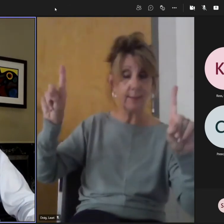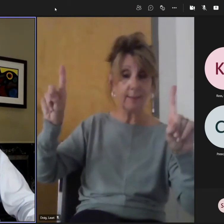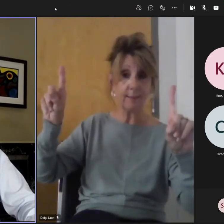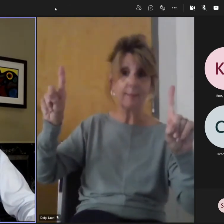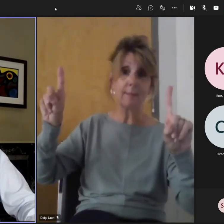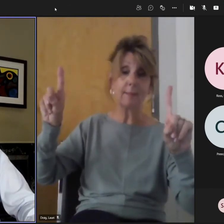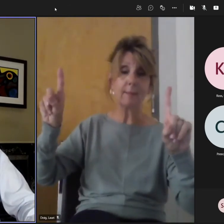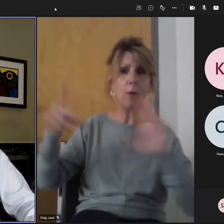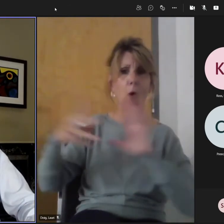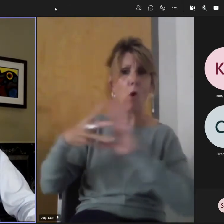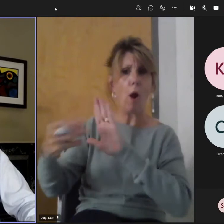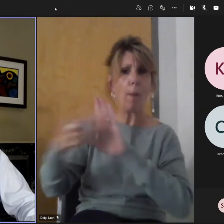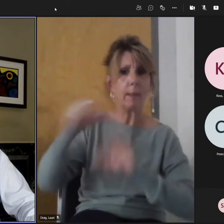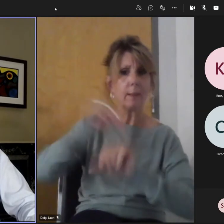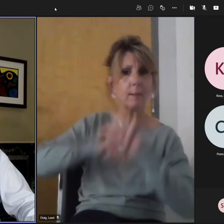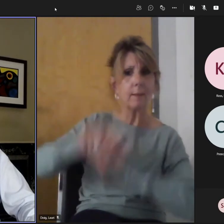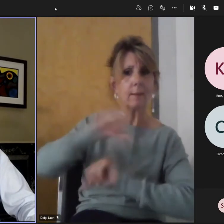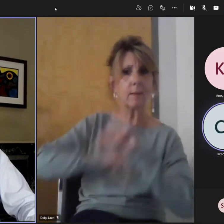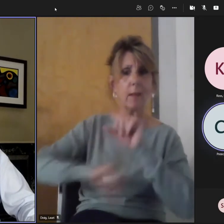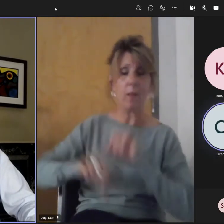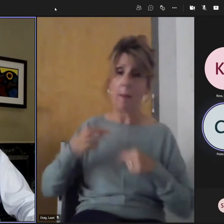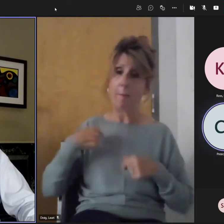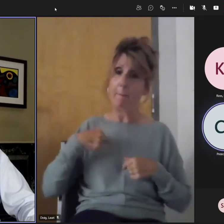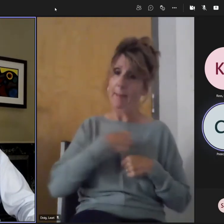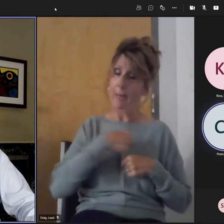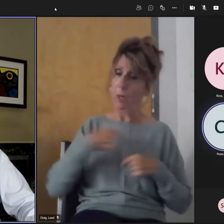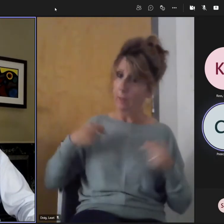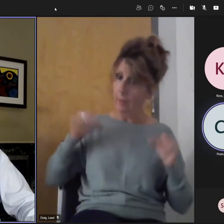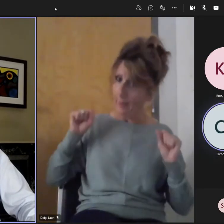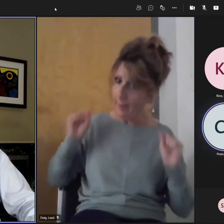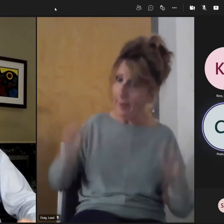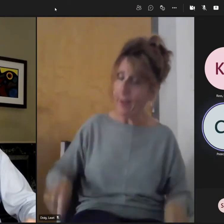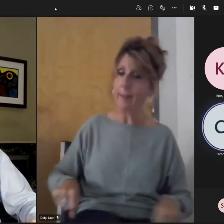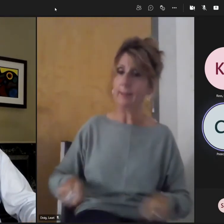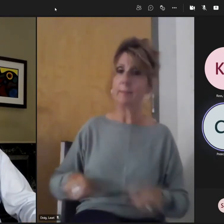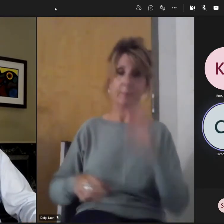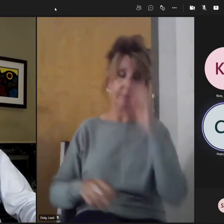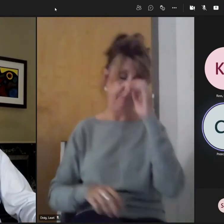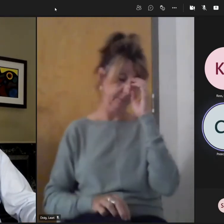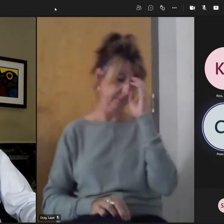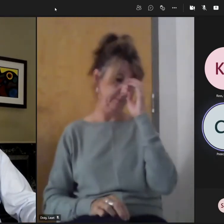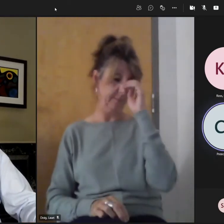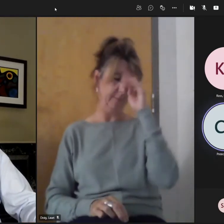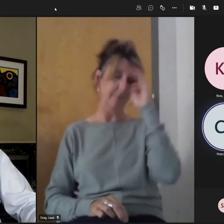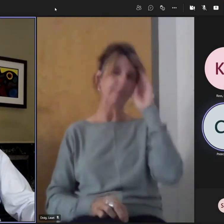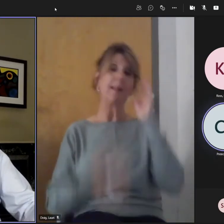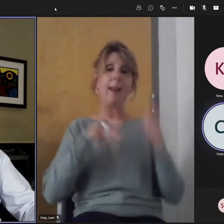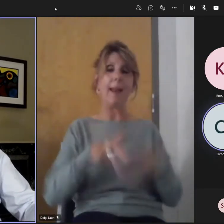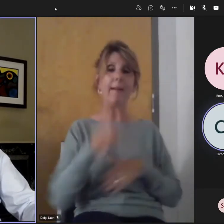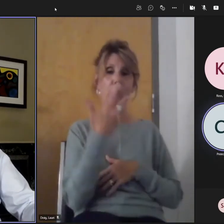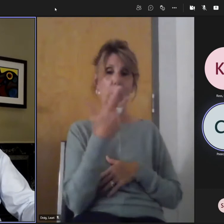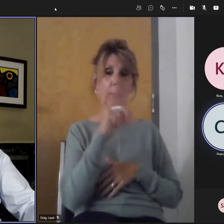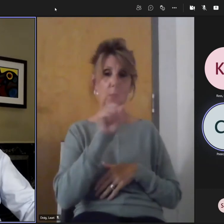just have to get it to a bigger scale. Thank you very much. We have three questions left.